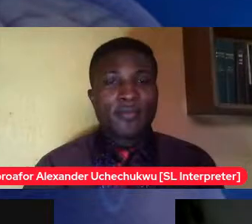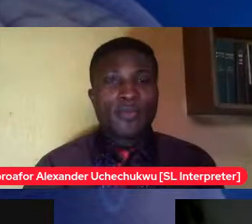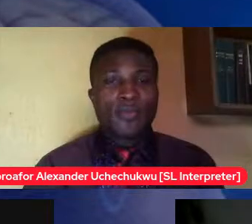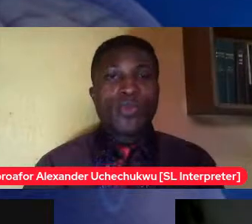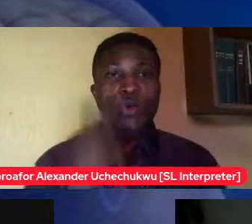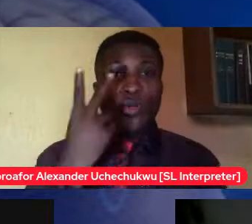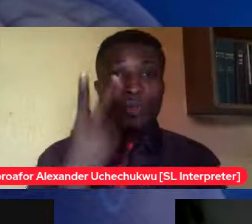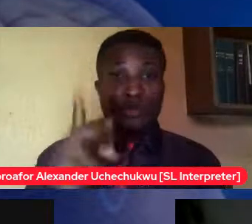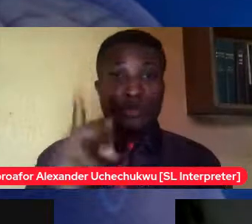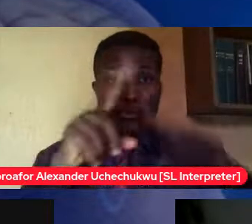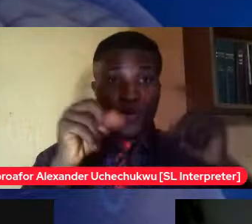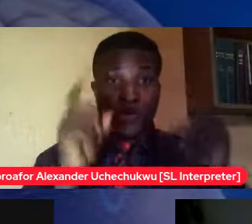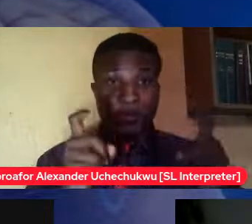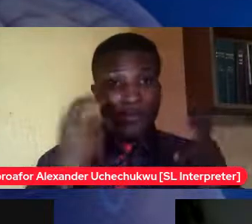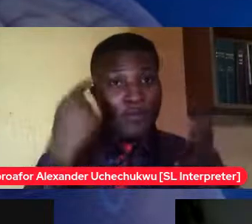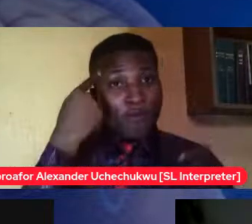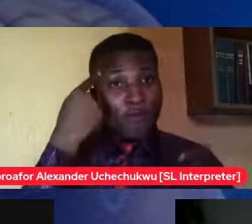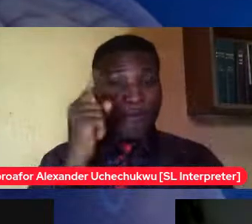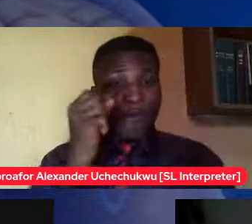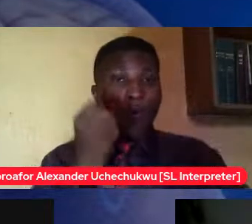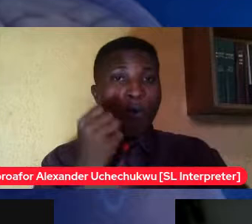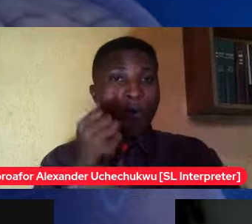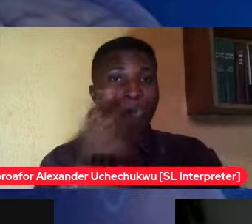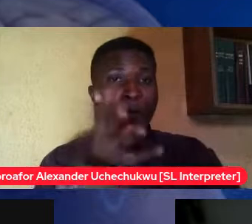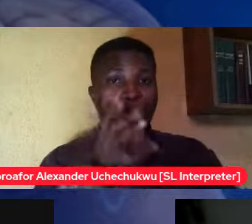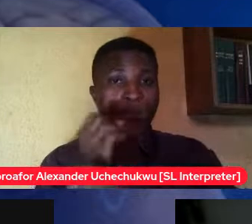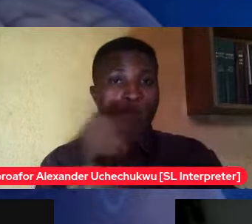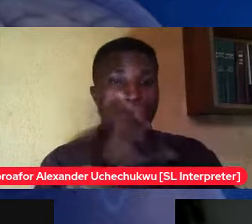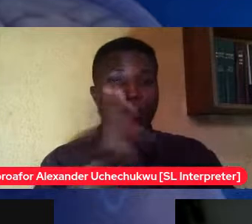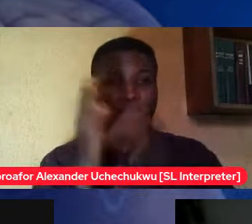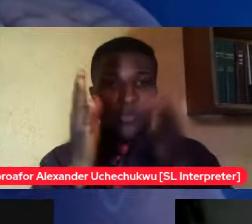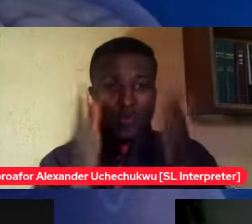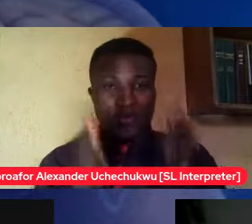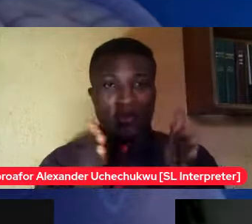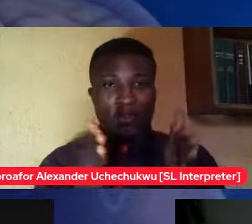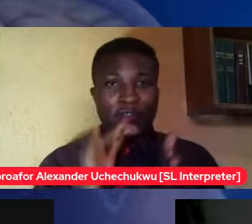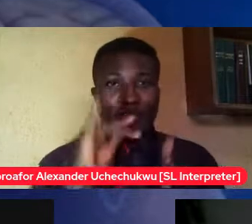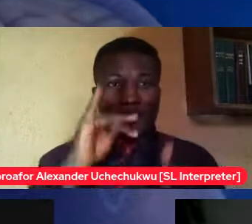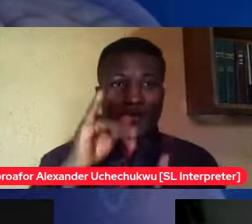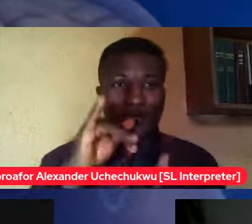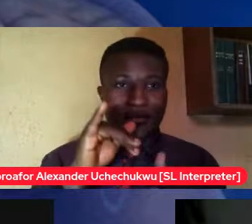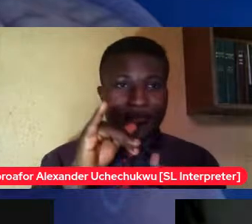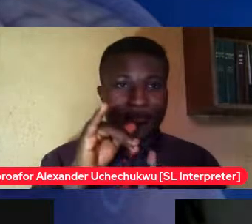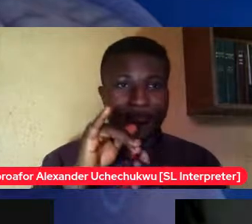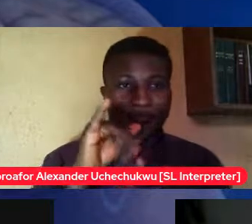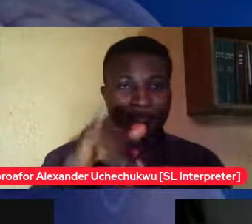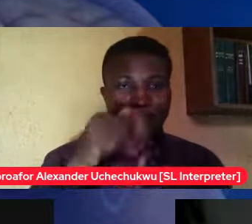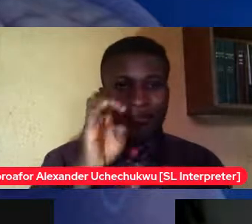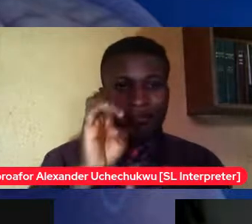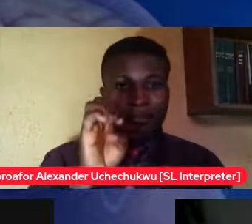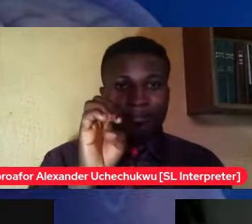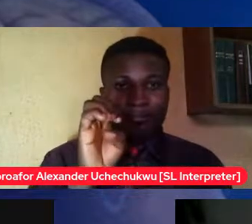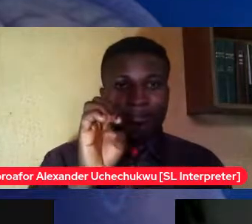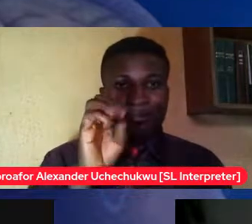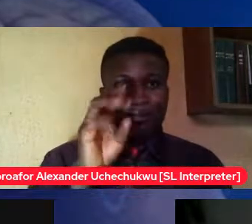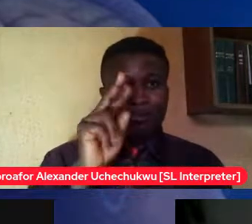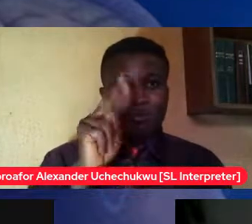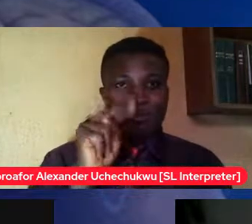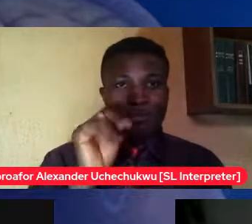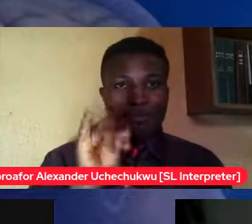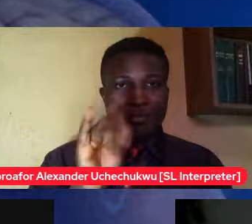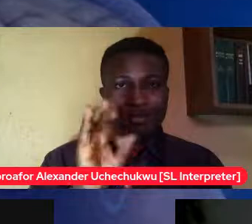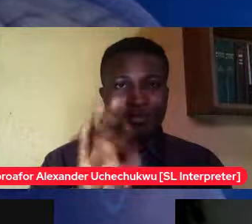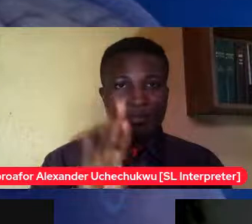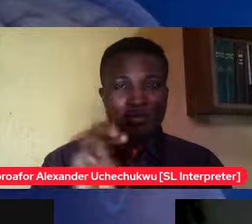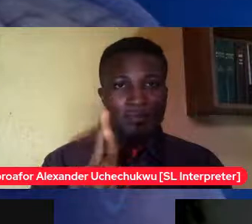two questions no Toby said something about teenage girls who are more at risk of getting sexually harassed